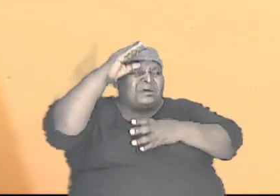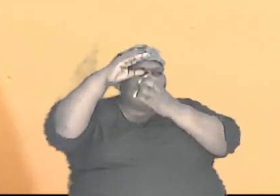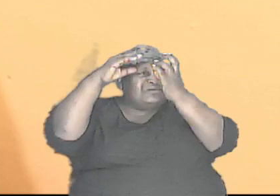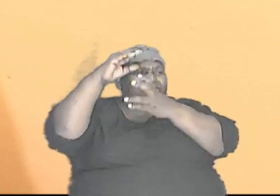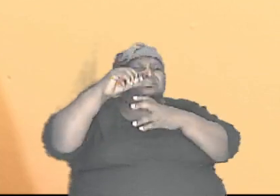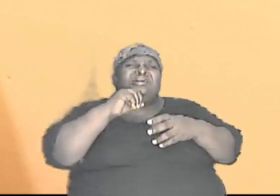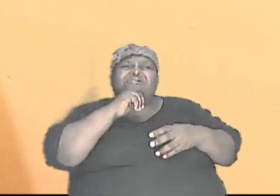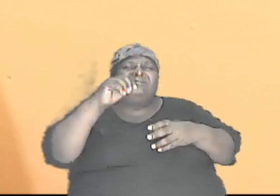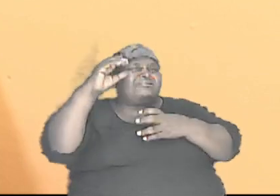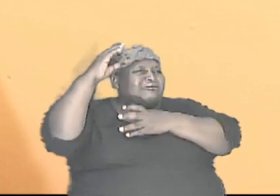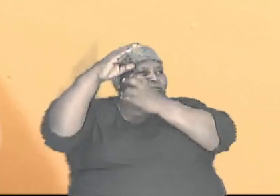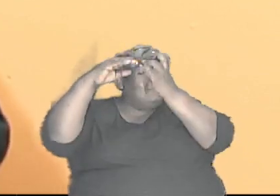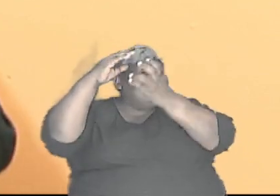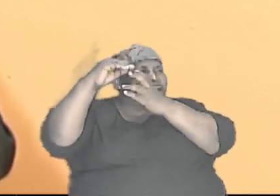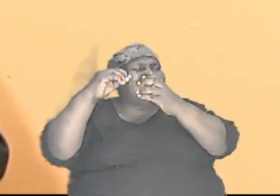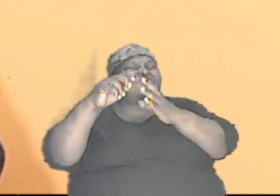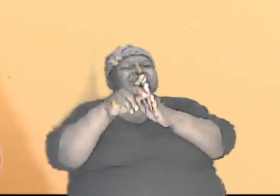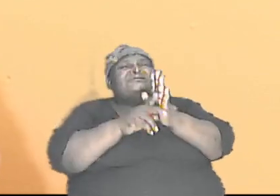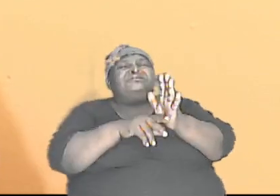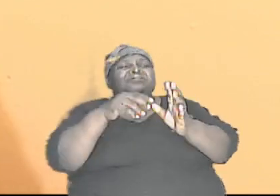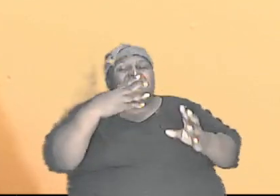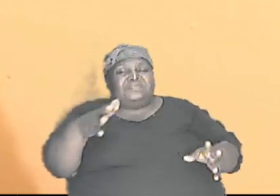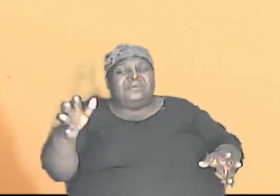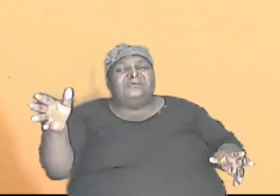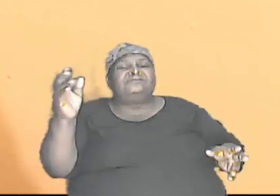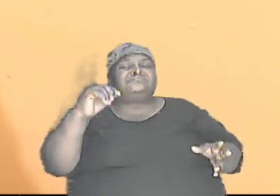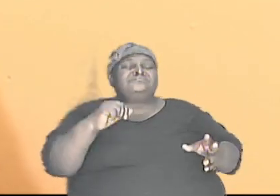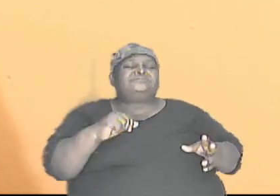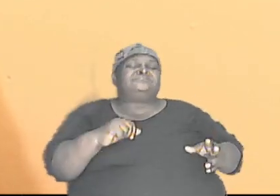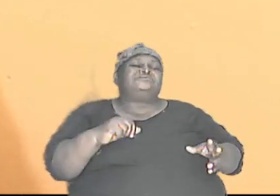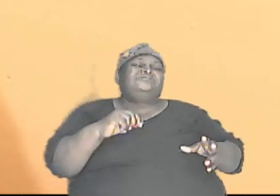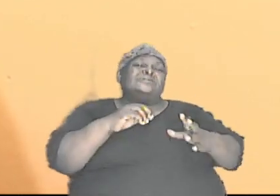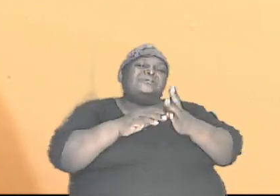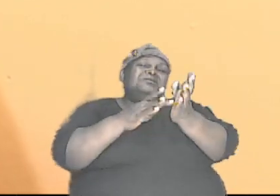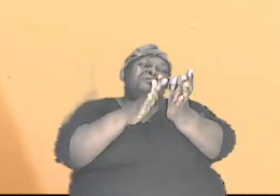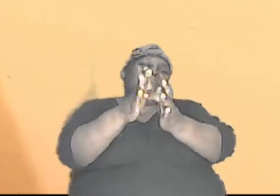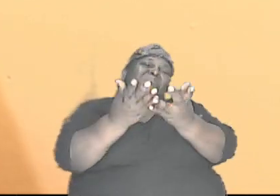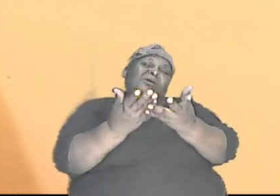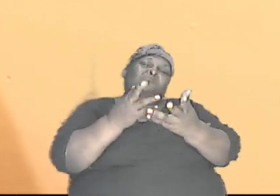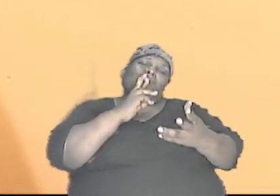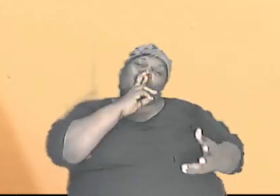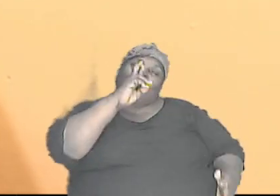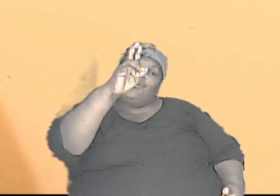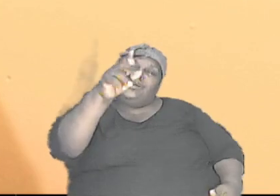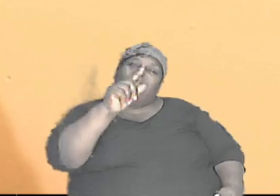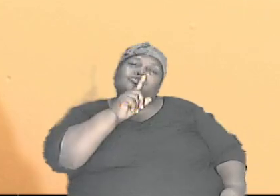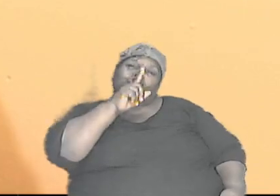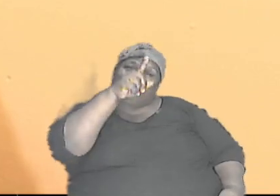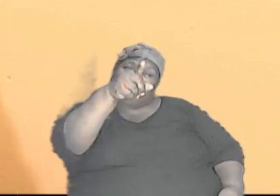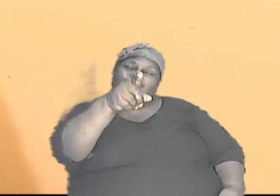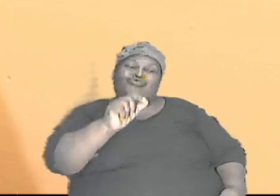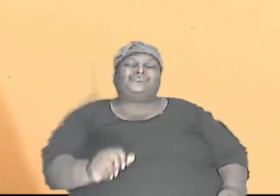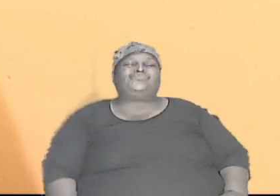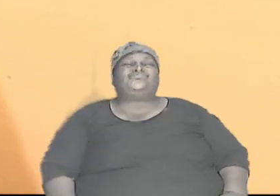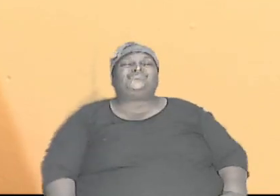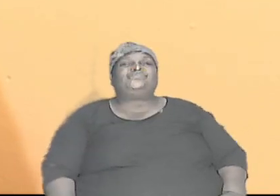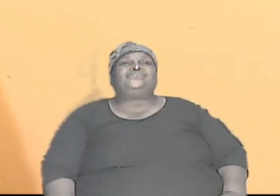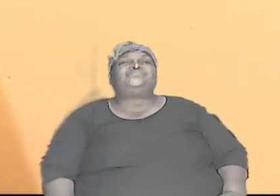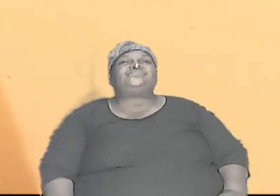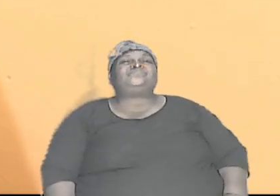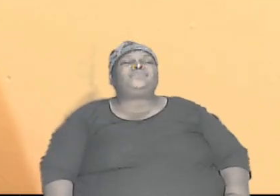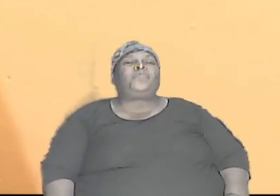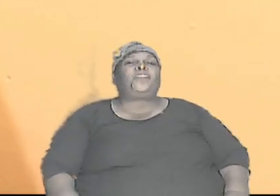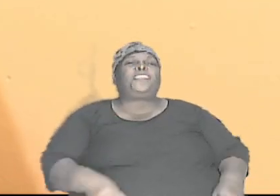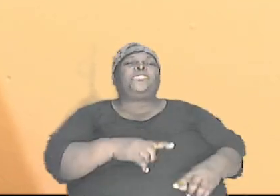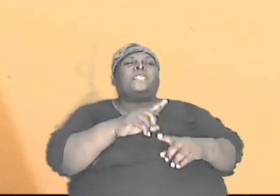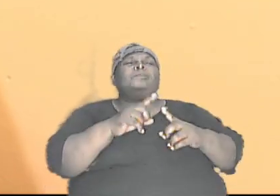the things in the book are real and true amen so when we met last